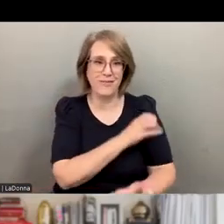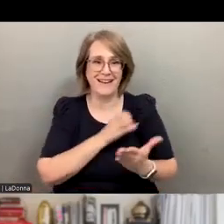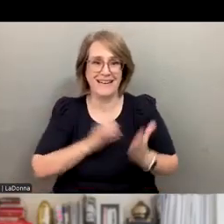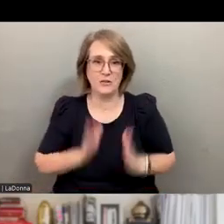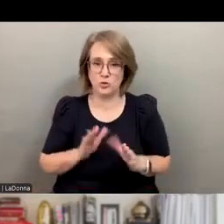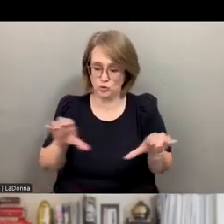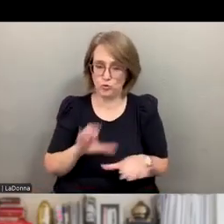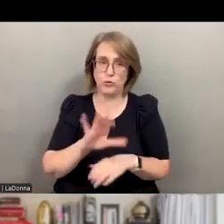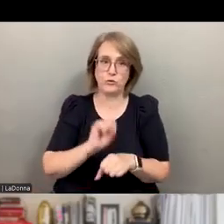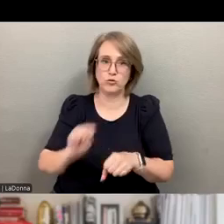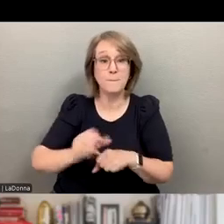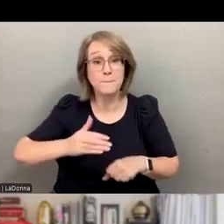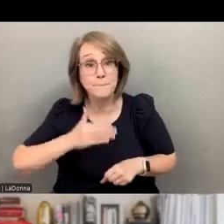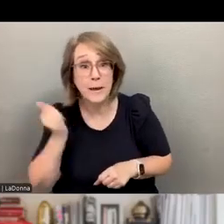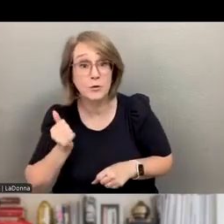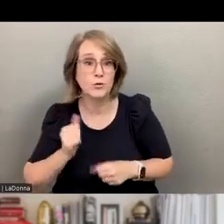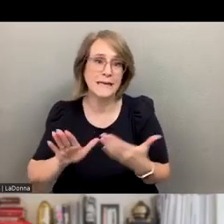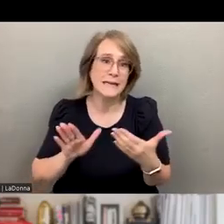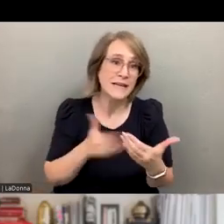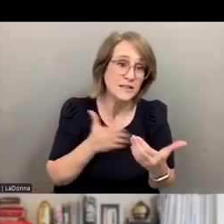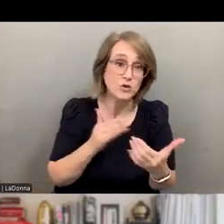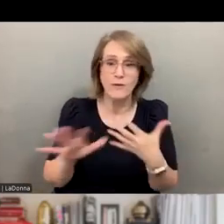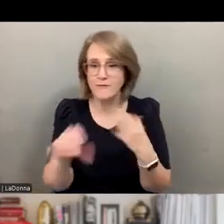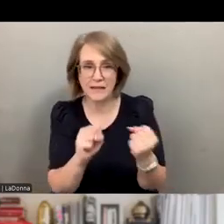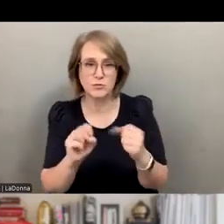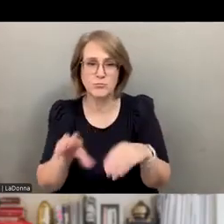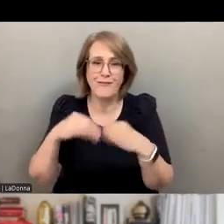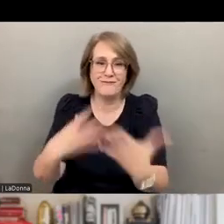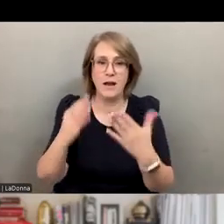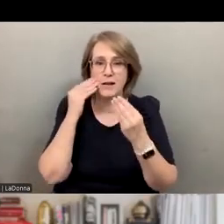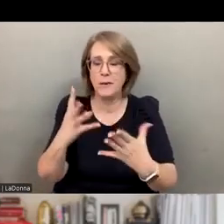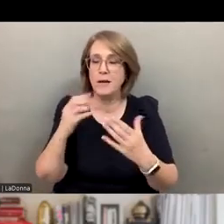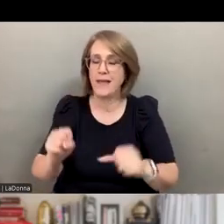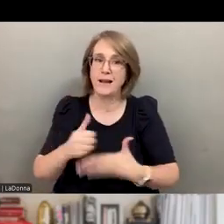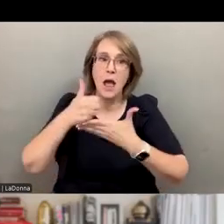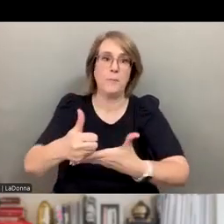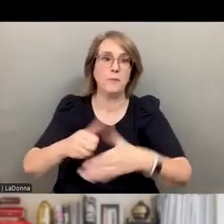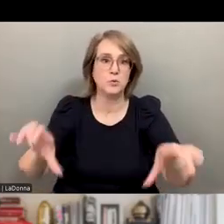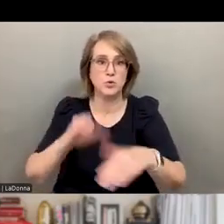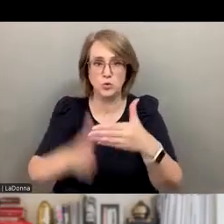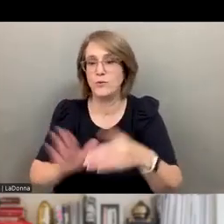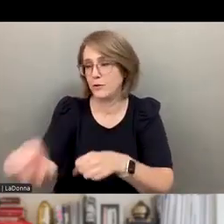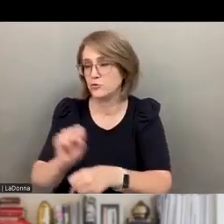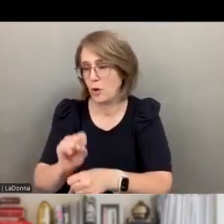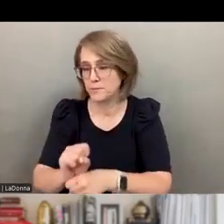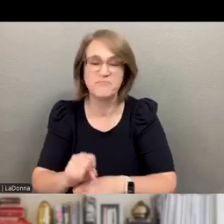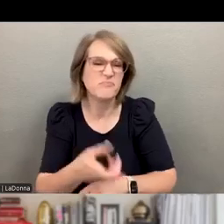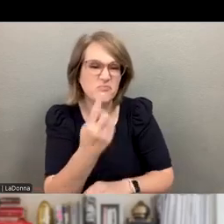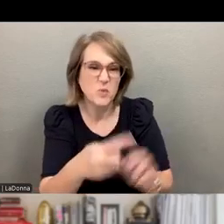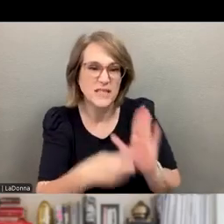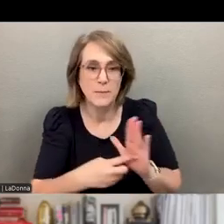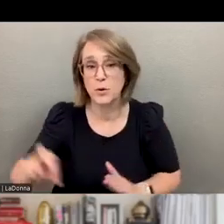better, easier, faster, and give them information that they may, that can help them do that job. Take, example,